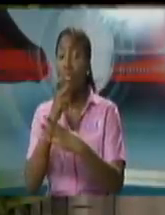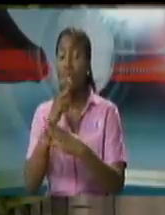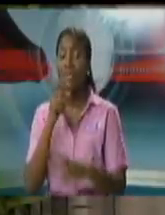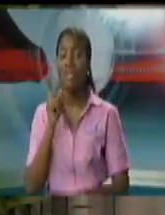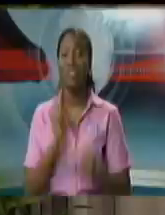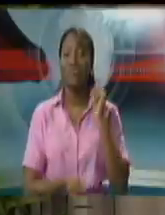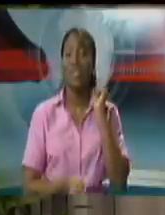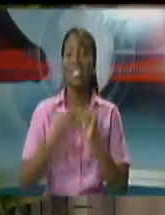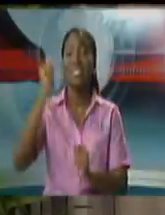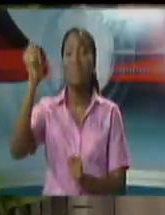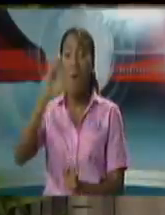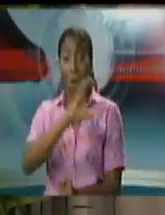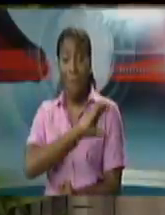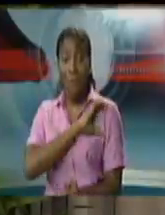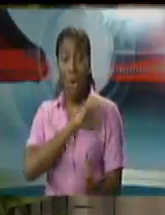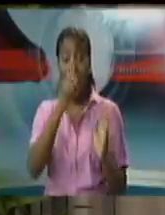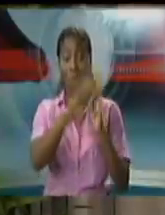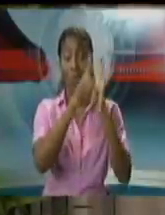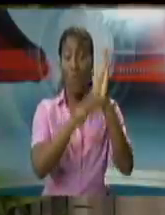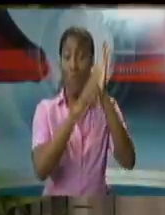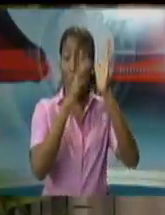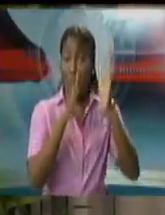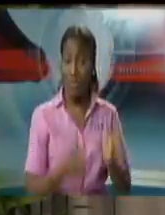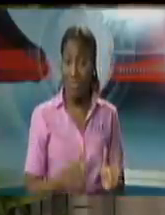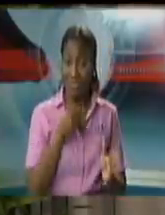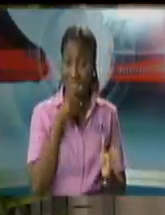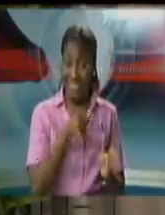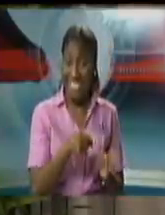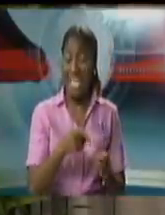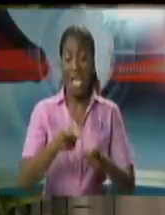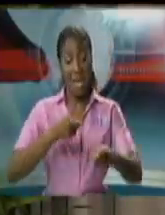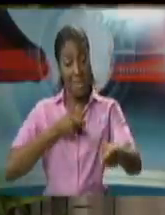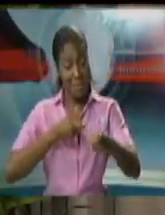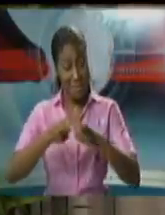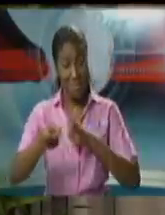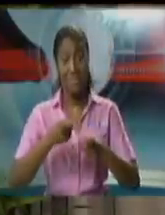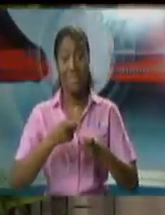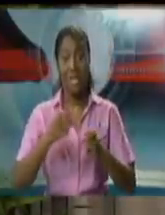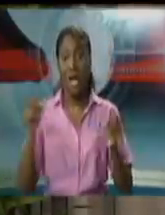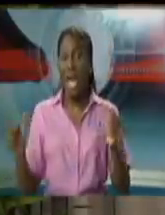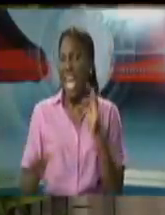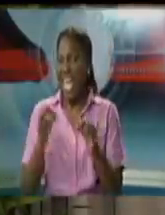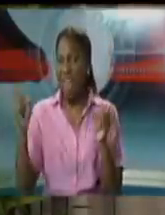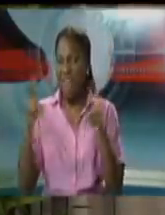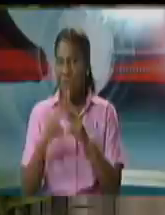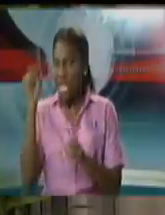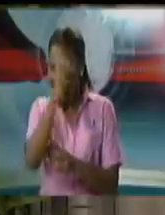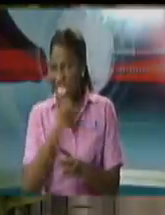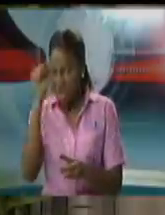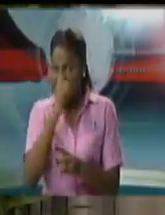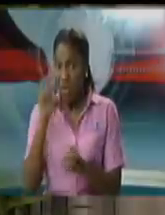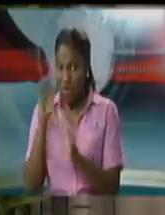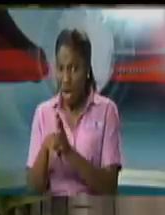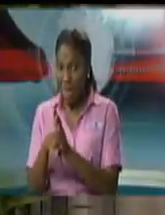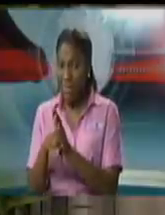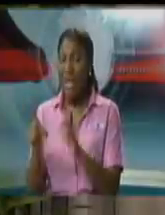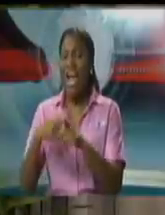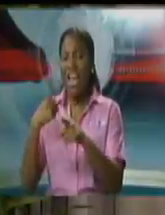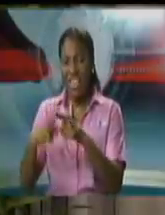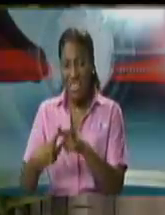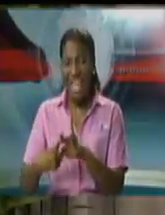5% of prosecutions are managed by the DPP's office. Obviously, the most serious matters are managed by the DPP's office.